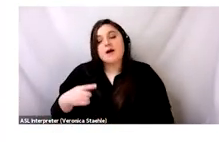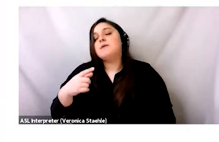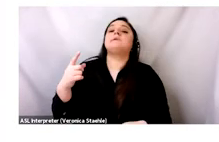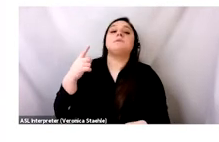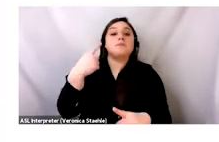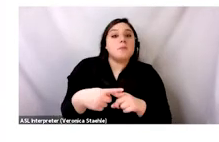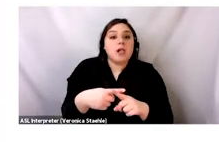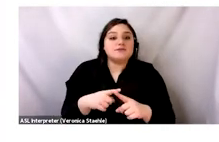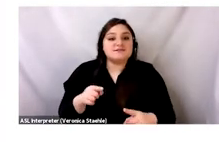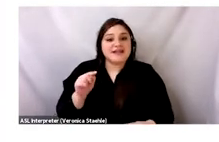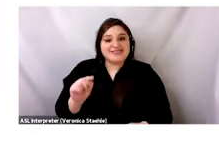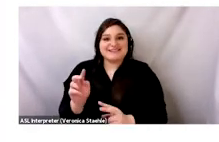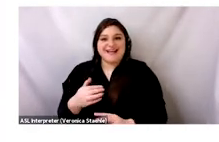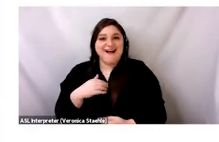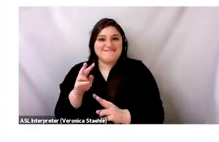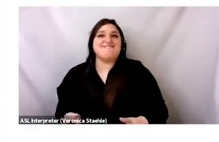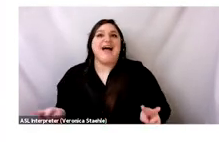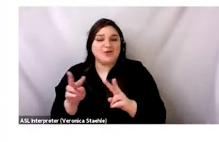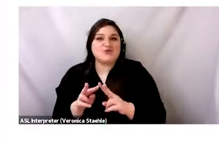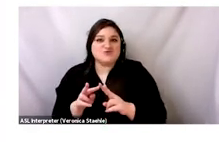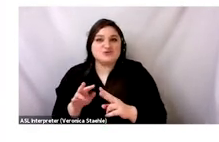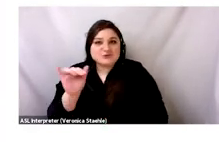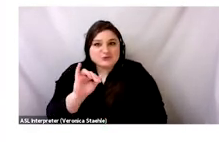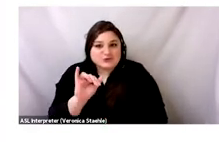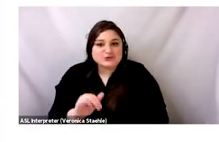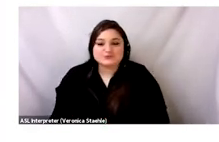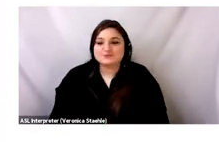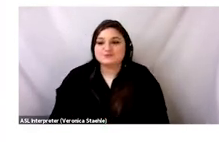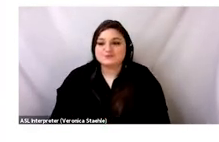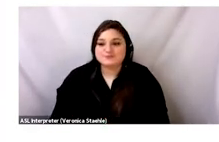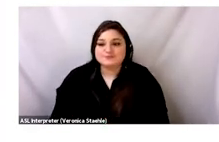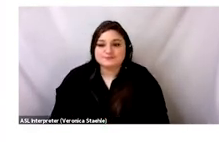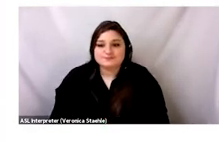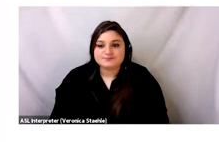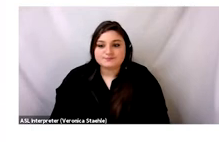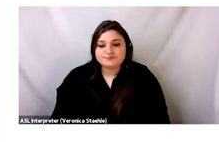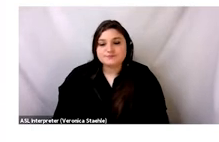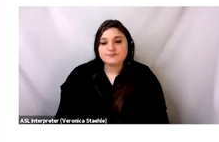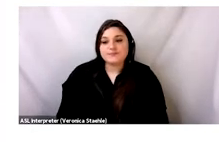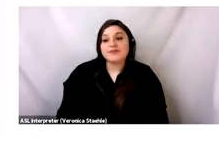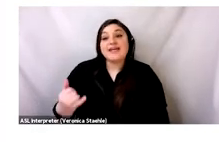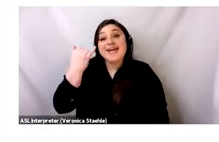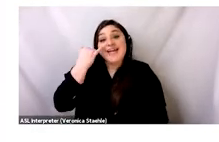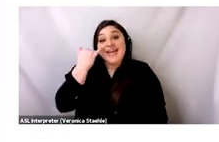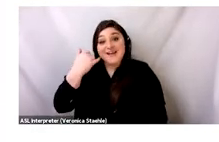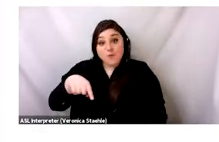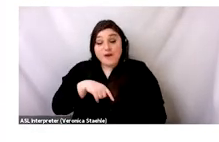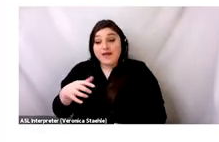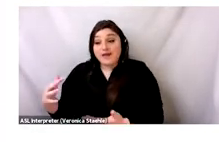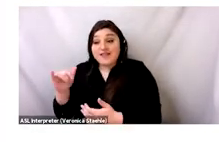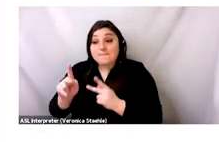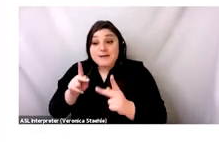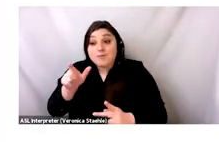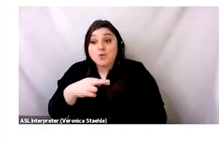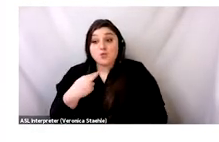Second is the scenario of the value add, so the profit, right? All of this continues to be concentrated in the